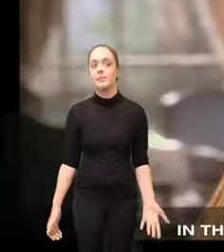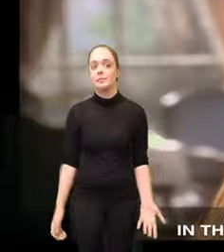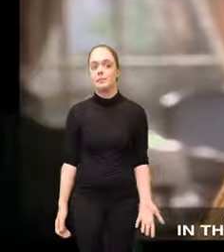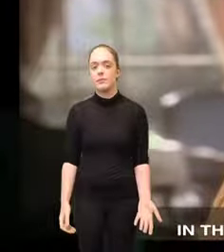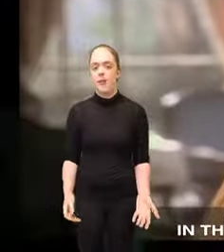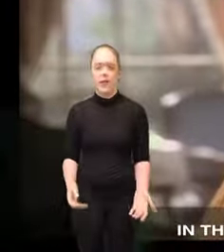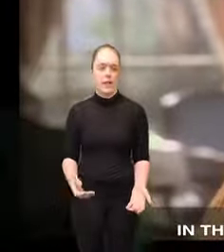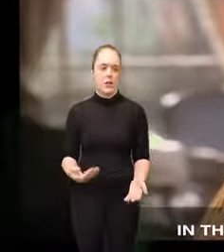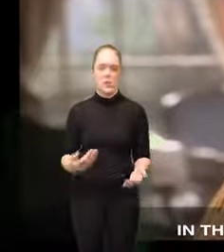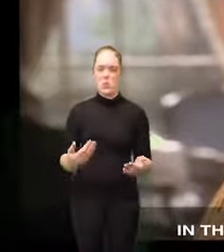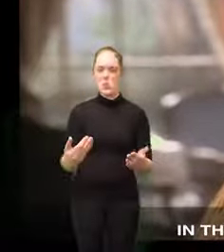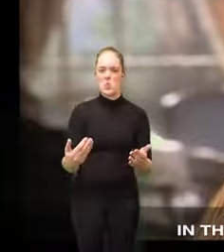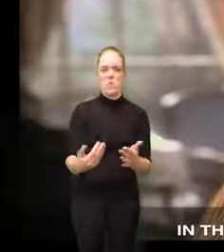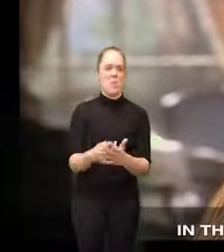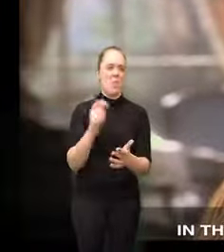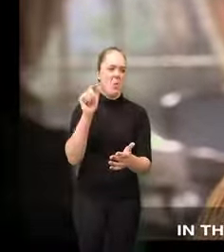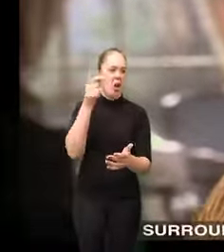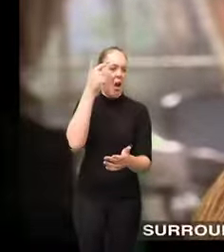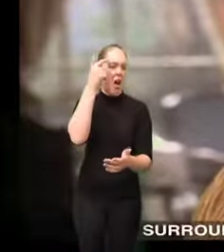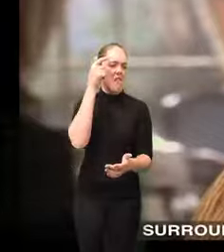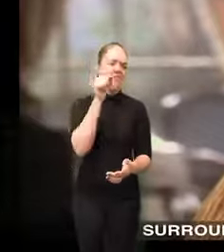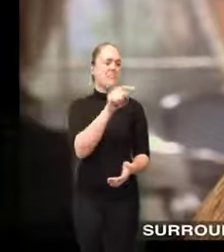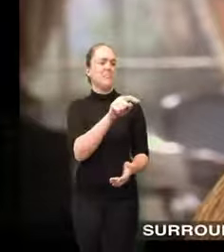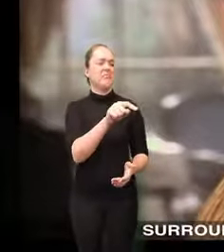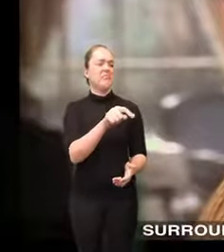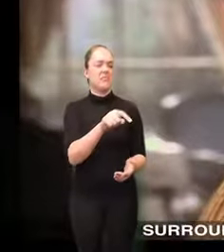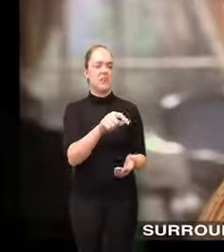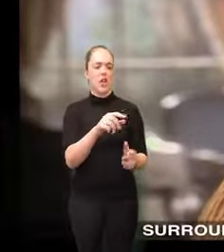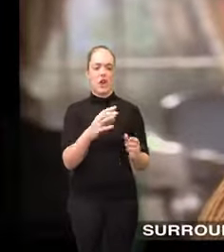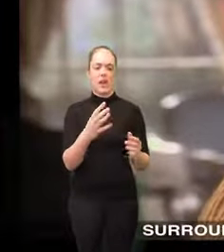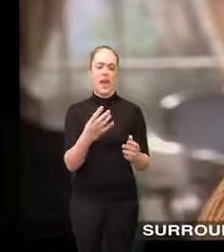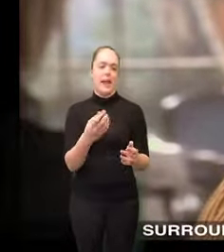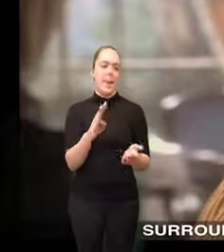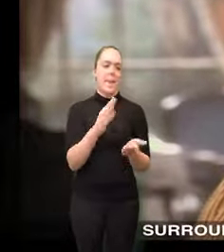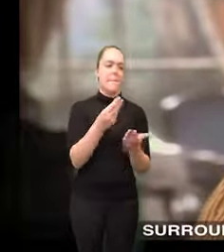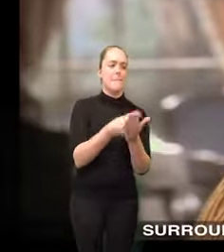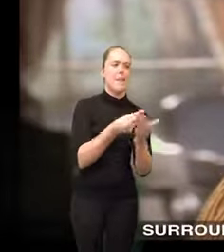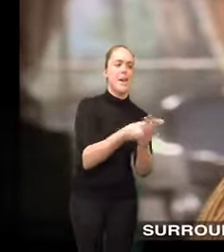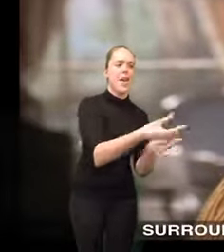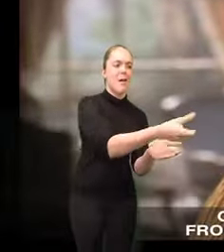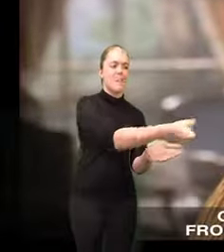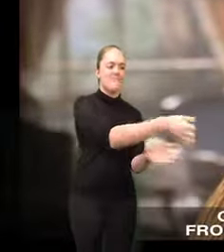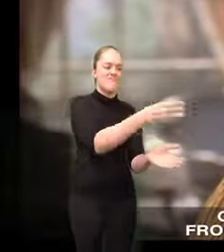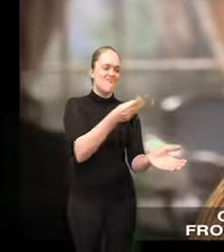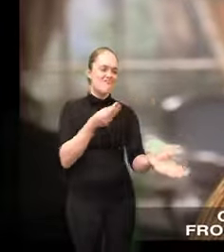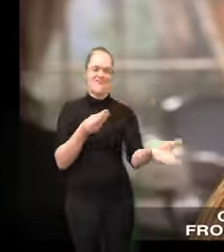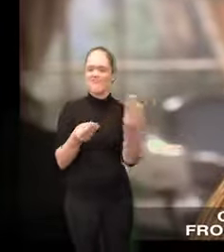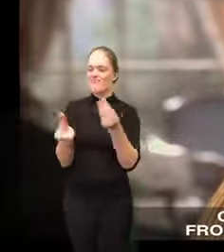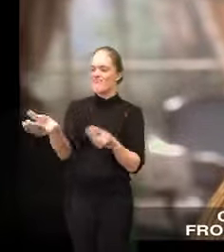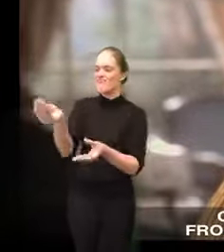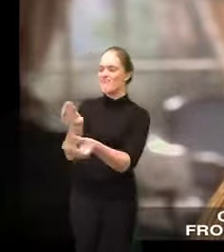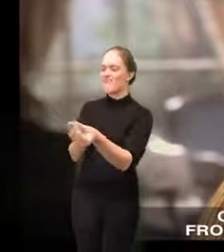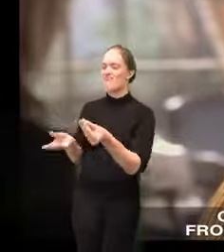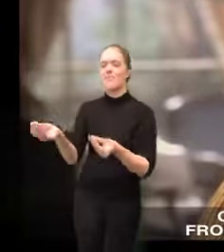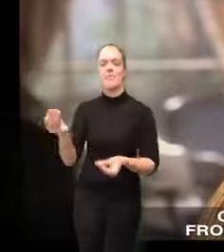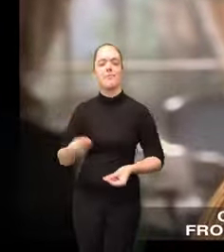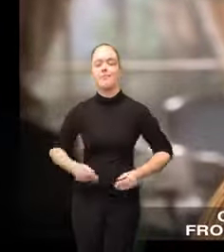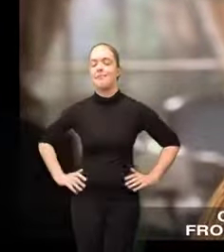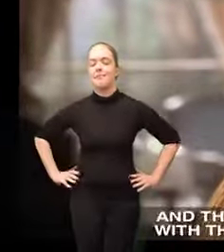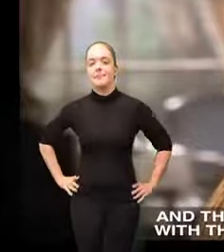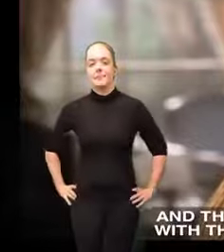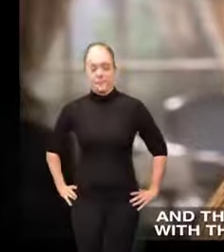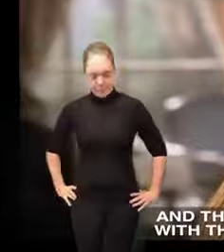and they'll be in this new federal city surrounded by walls of gold gold flowing in from all our